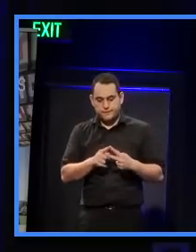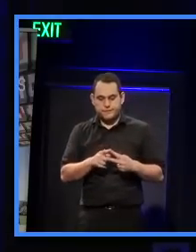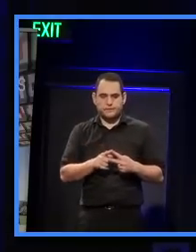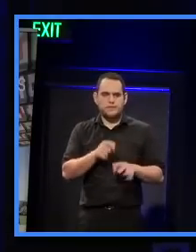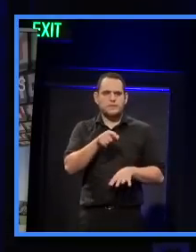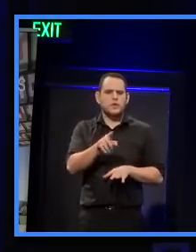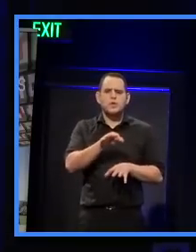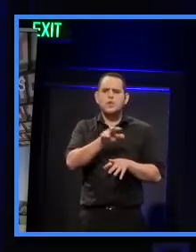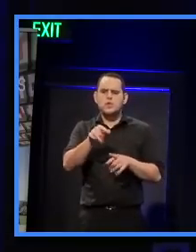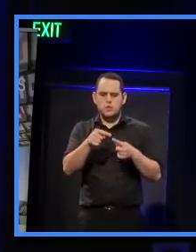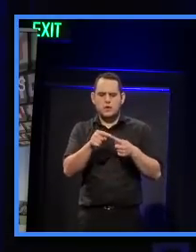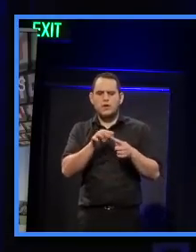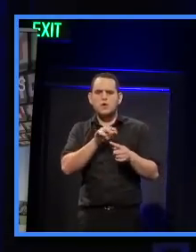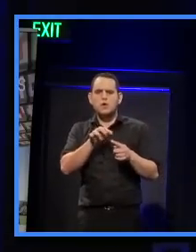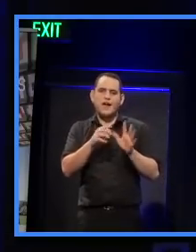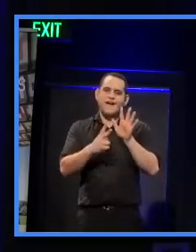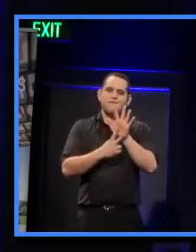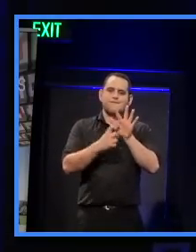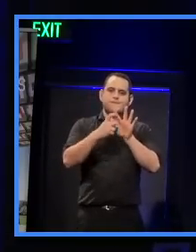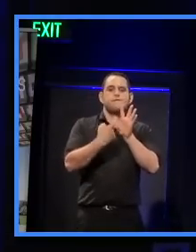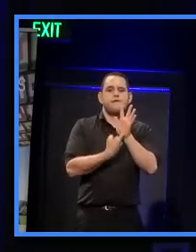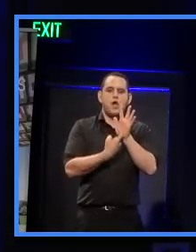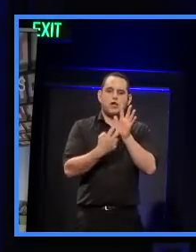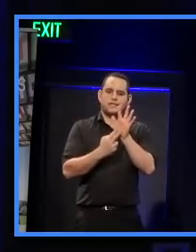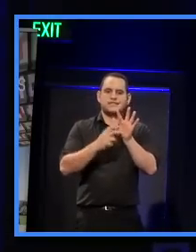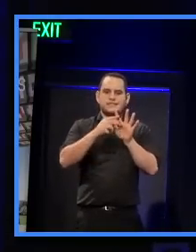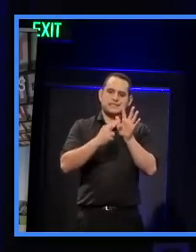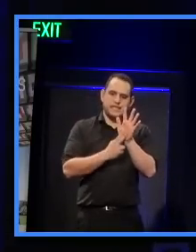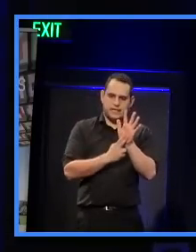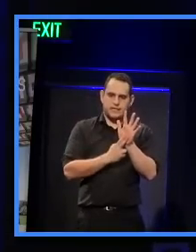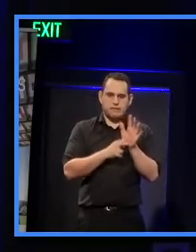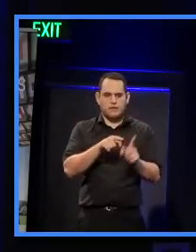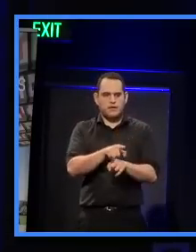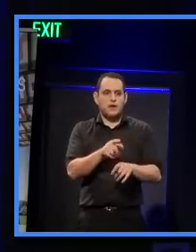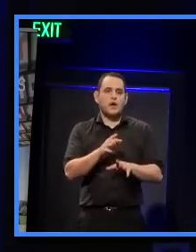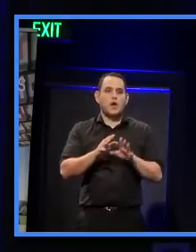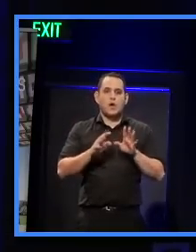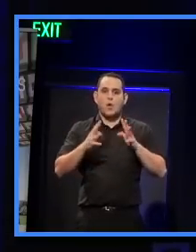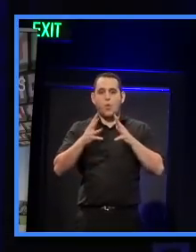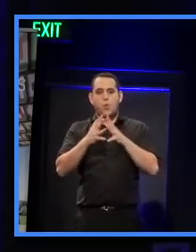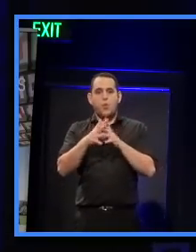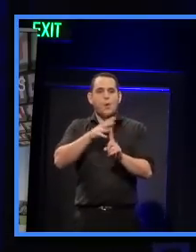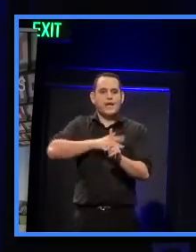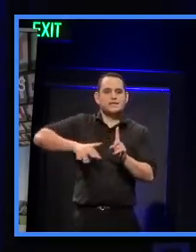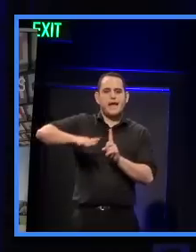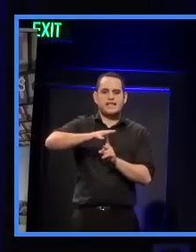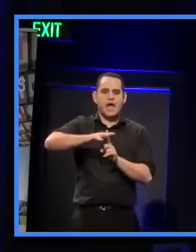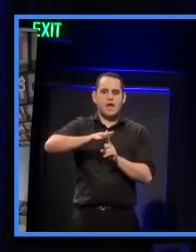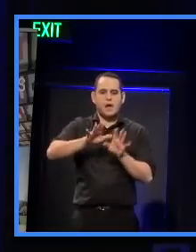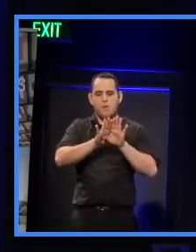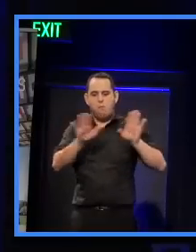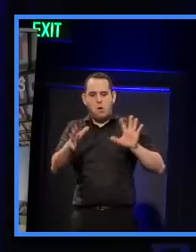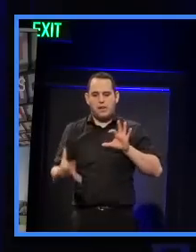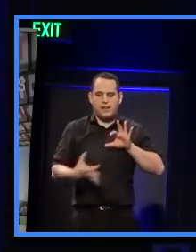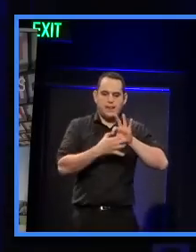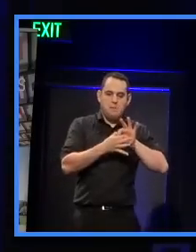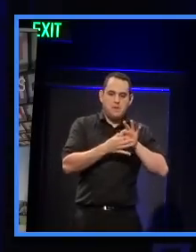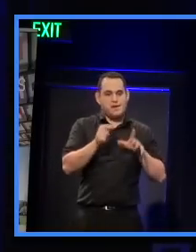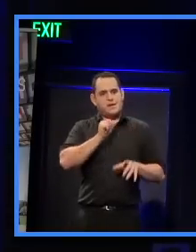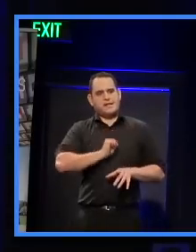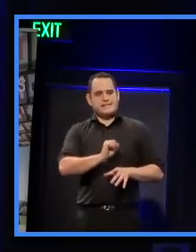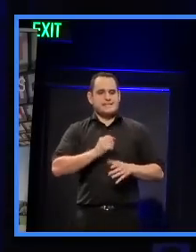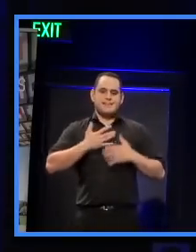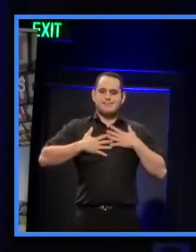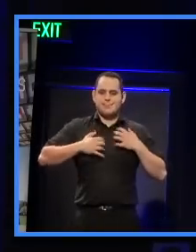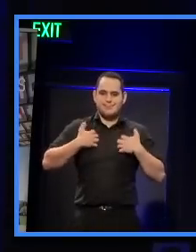Vernon is one of the members of the Watamata Local Board, and Vernon has a portfolio responsibility for urban design and heritage,